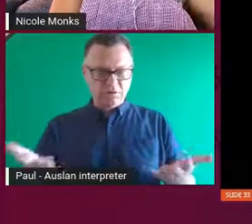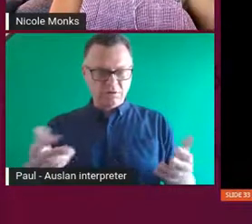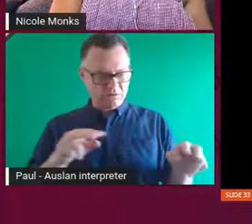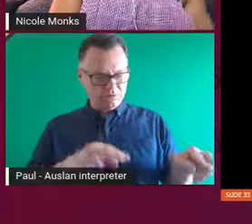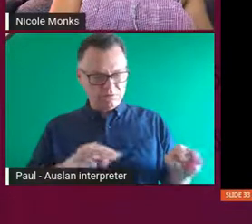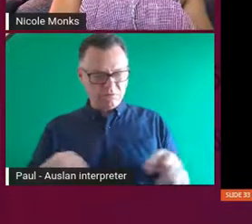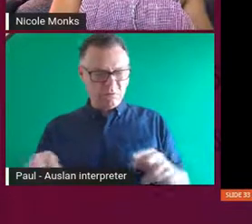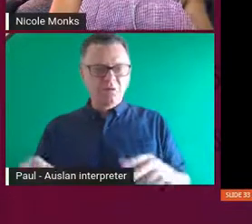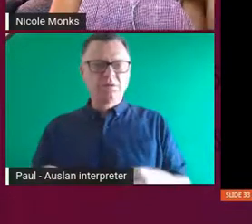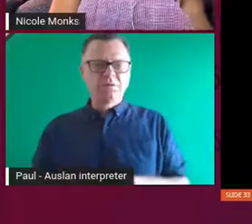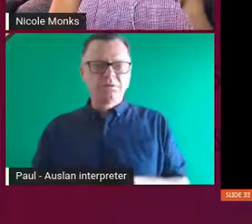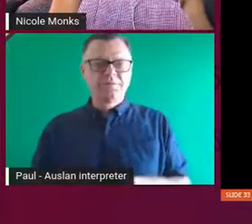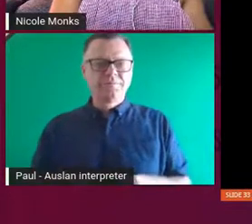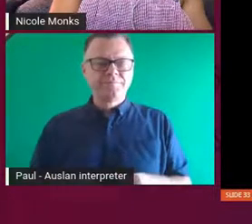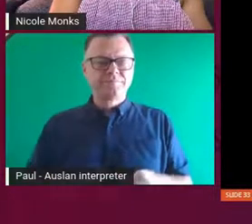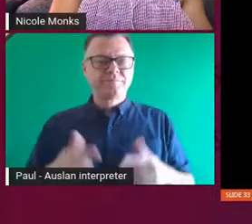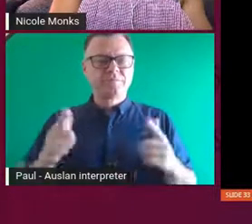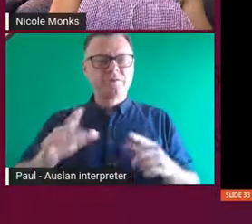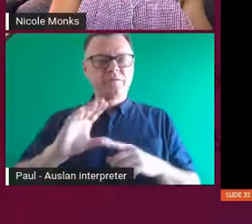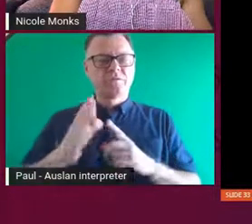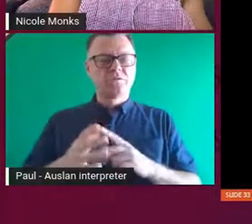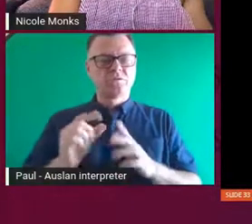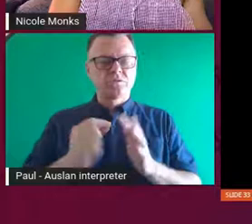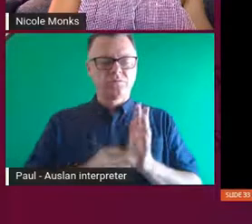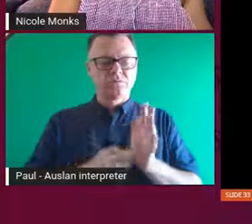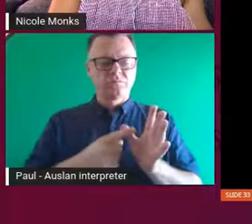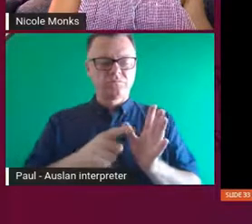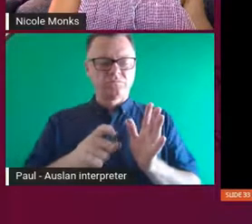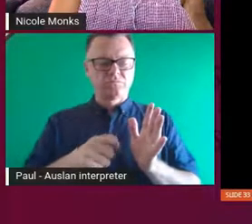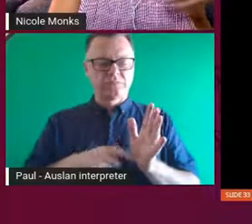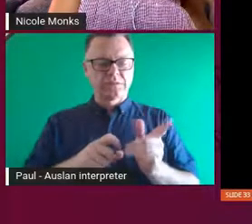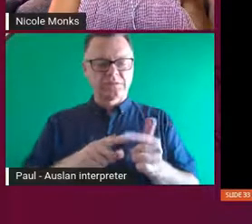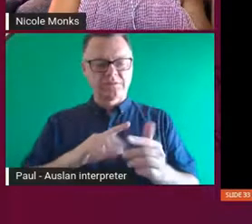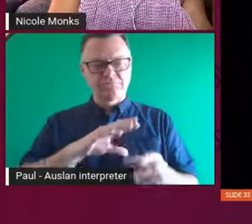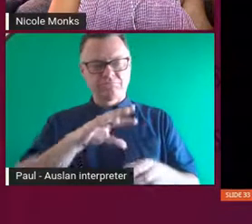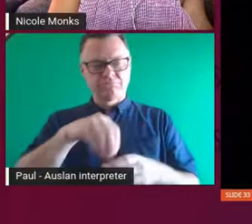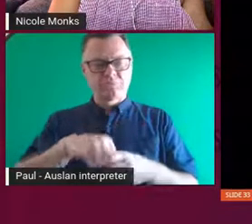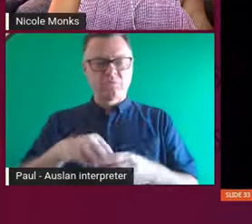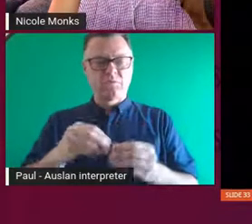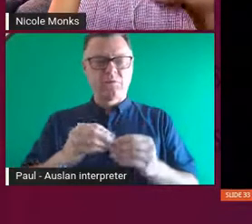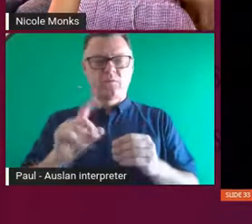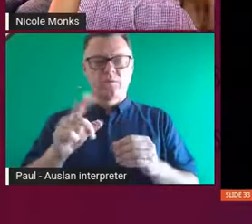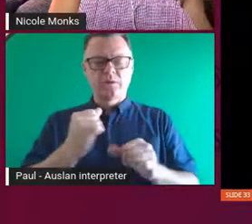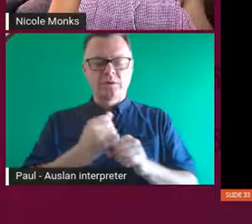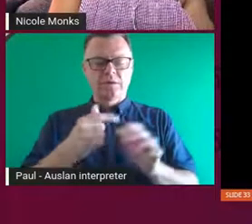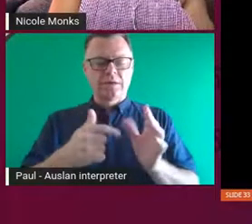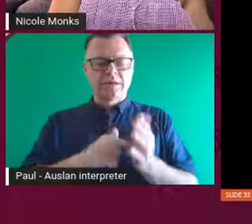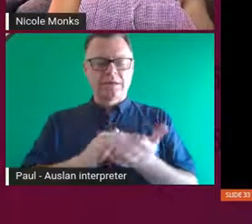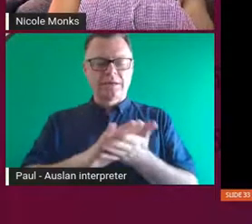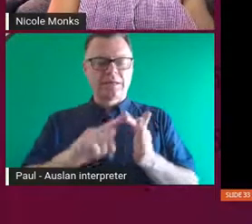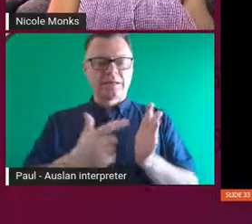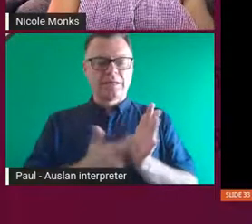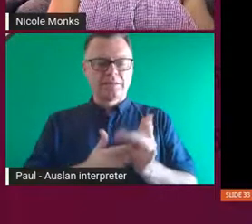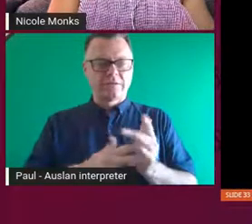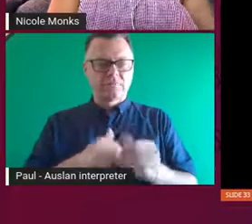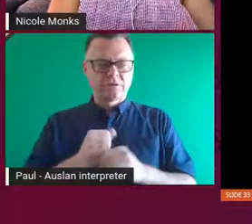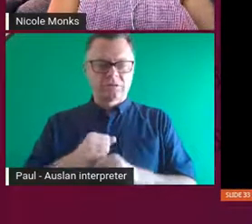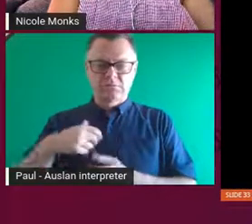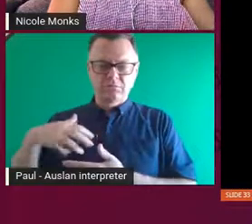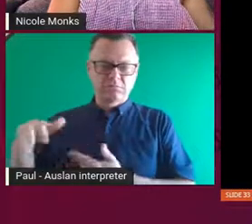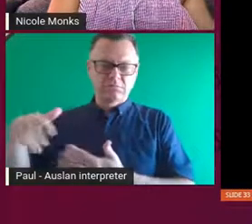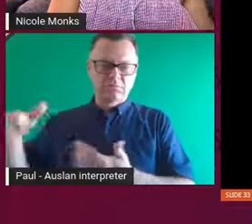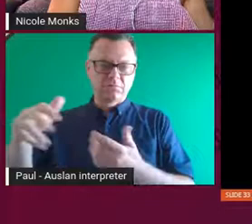of cultural practice wrapped up in this gathering and creating. And so